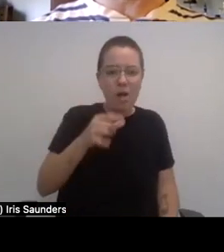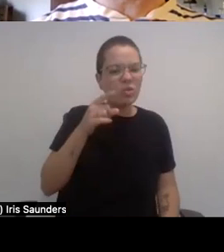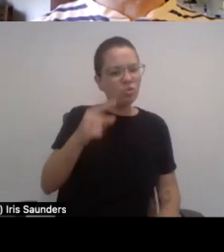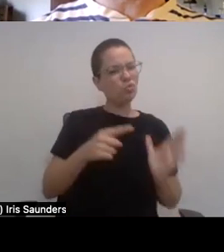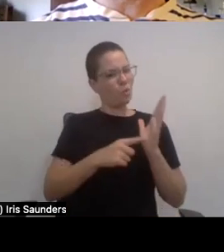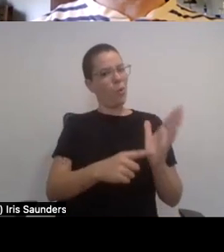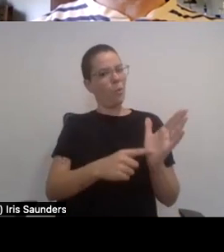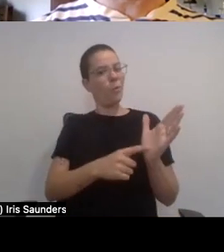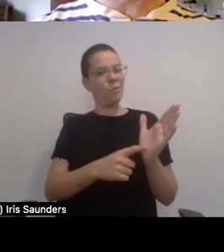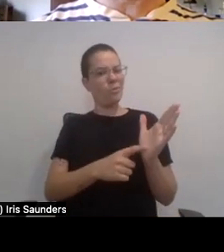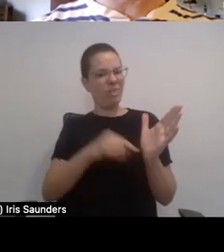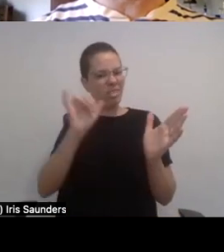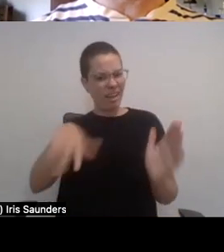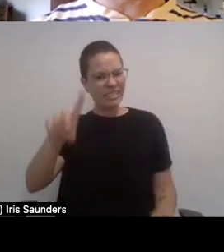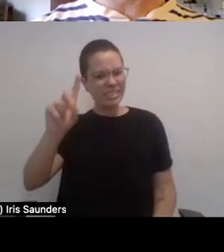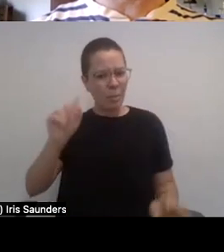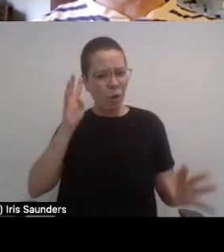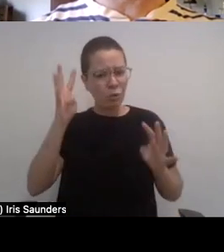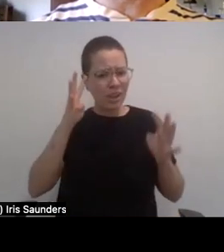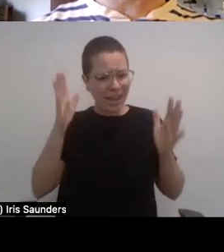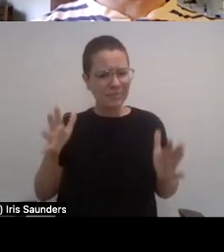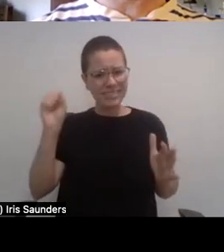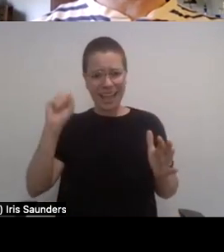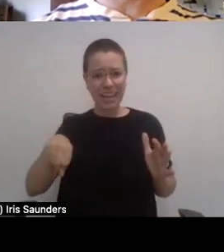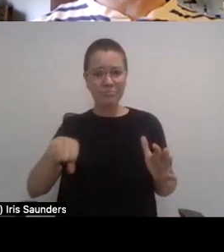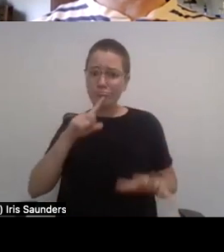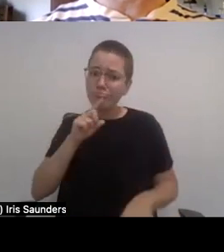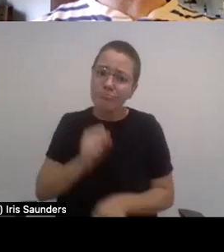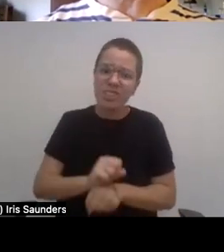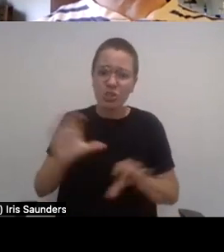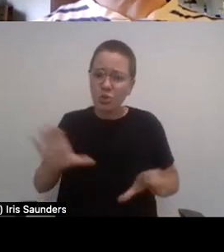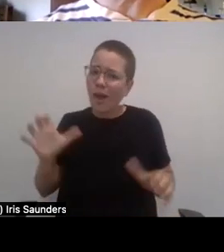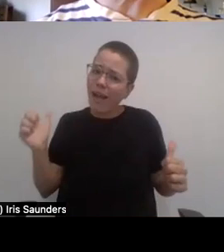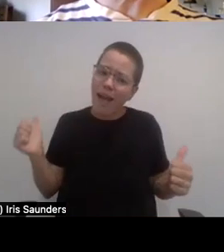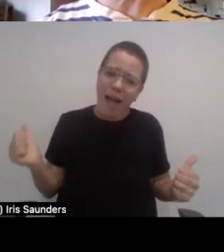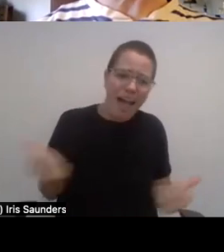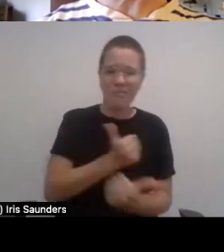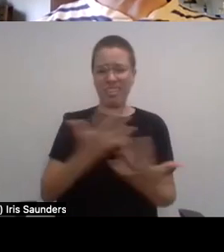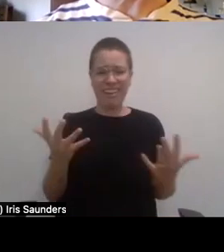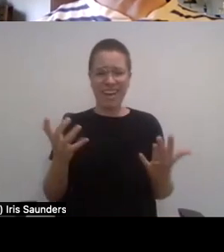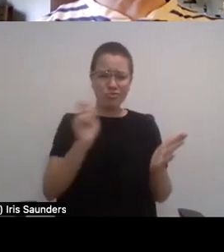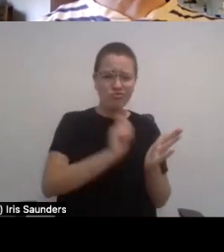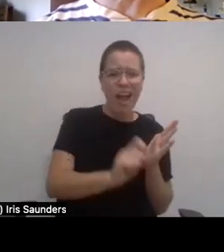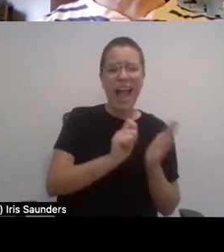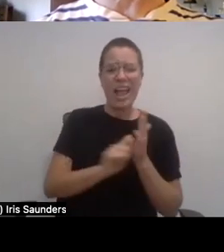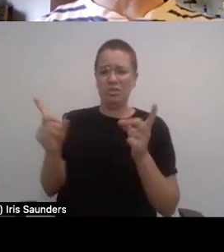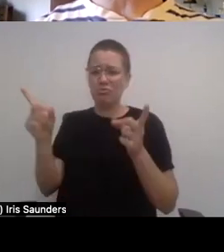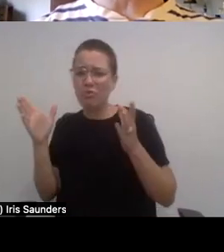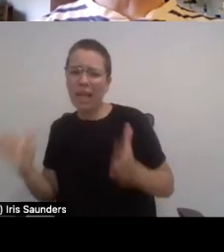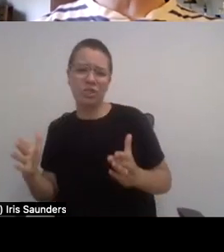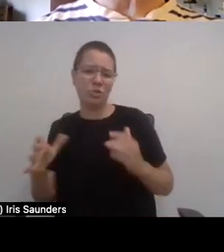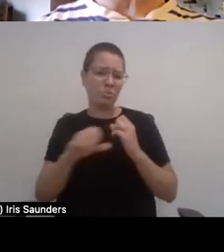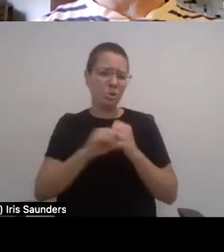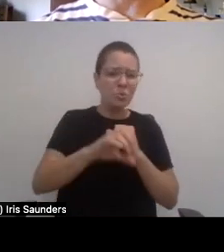disabled creatives can do everything. They can not only write it, they can produce it, direct it, make it happen. They can